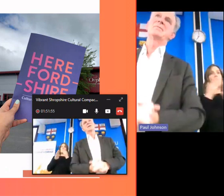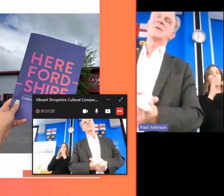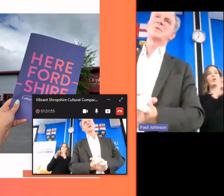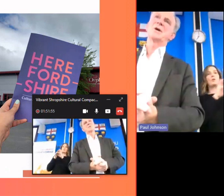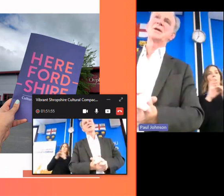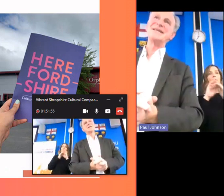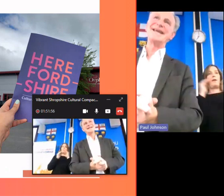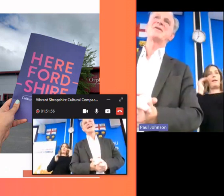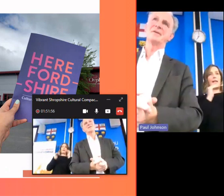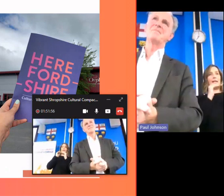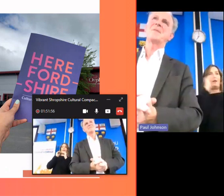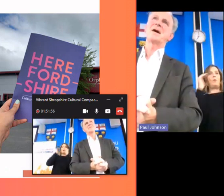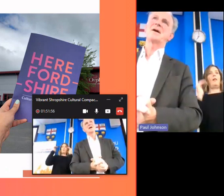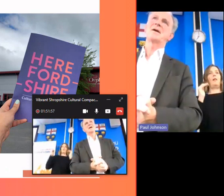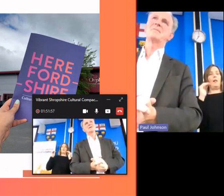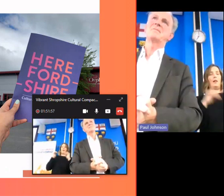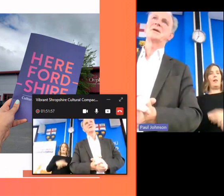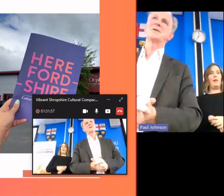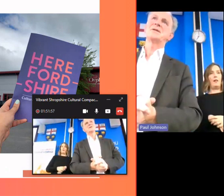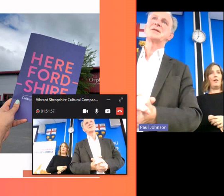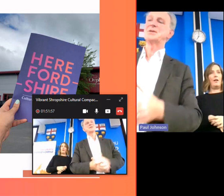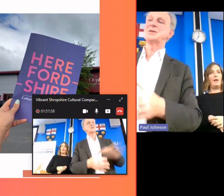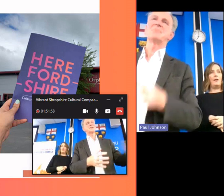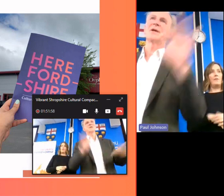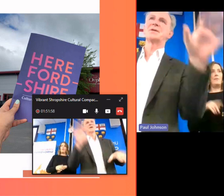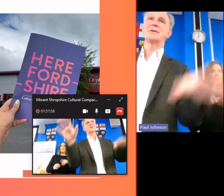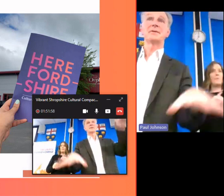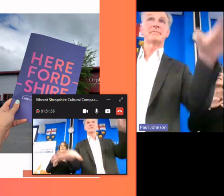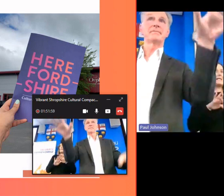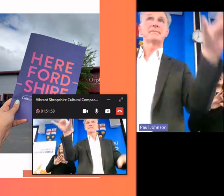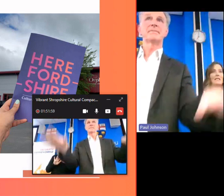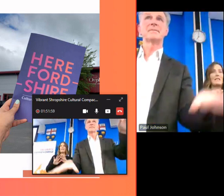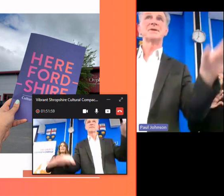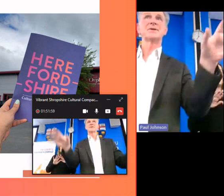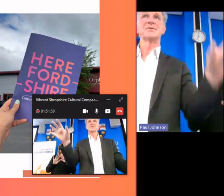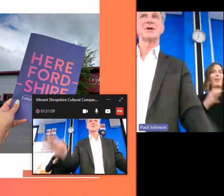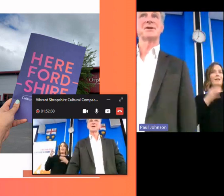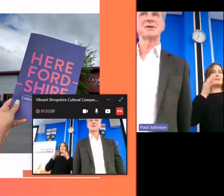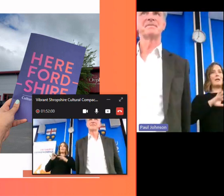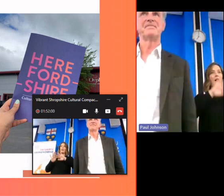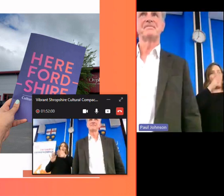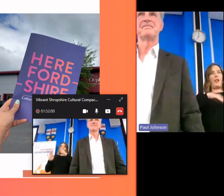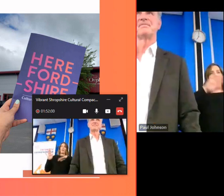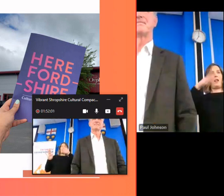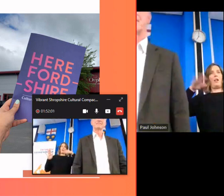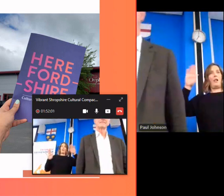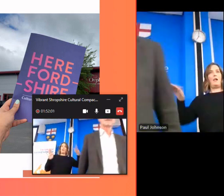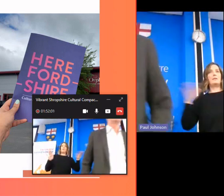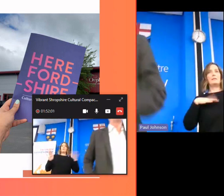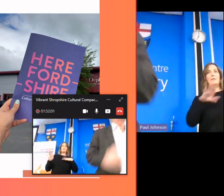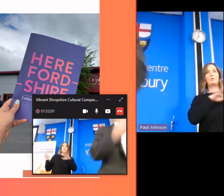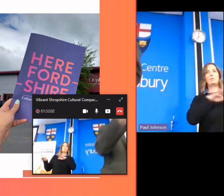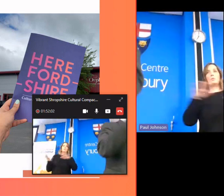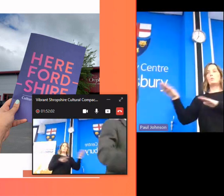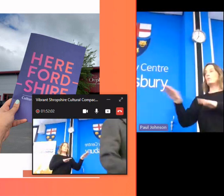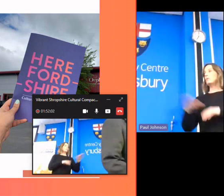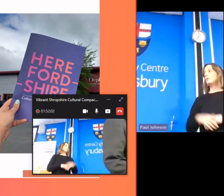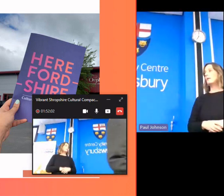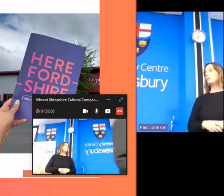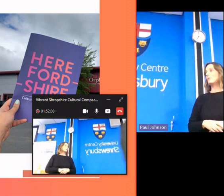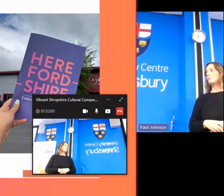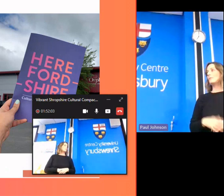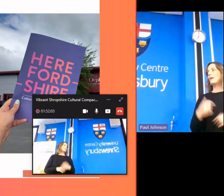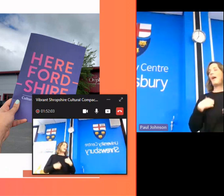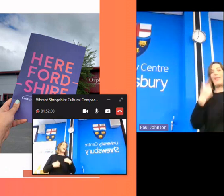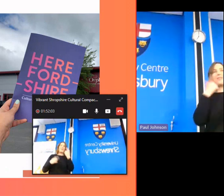um working together um because it isn't subject to these sort of changes and keep in touch